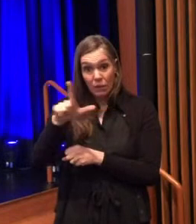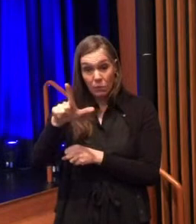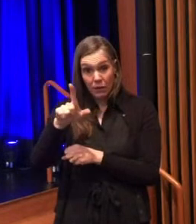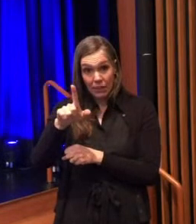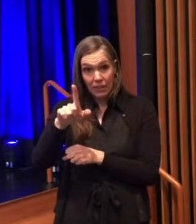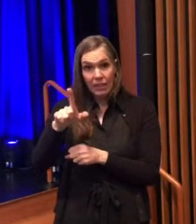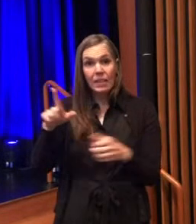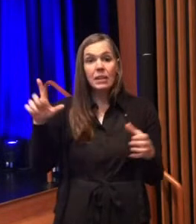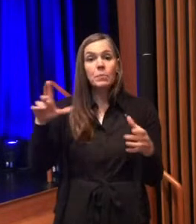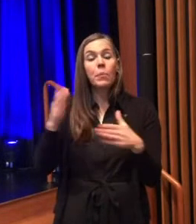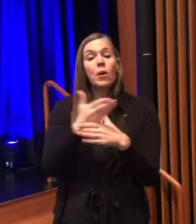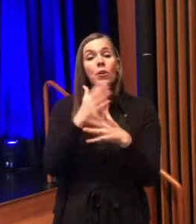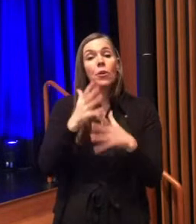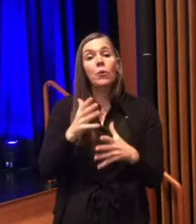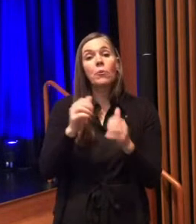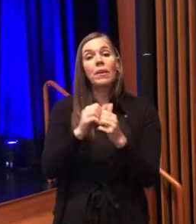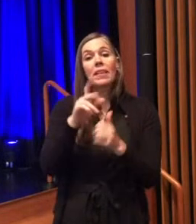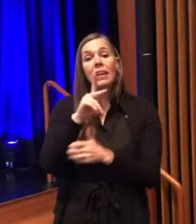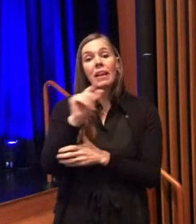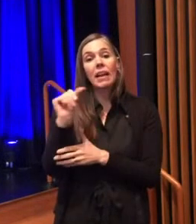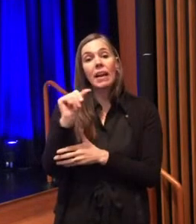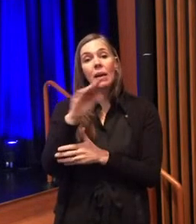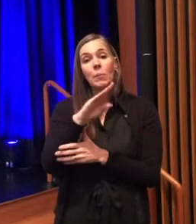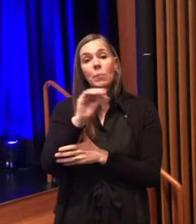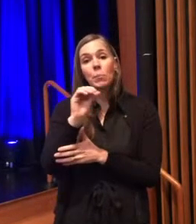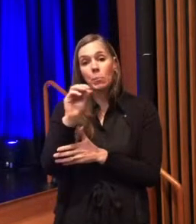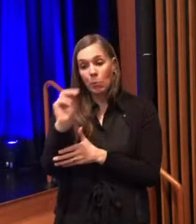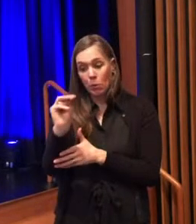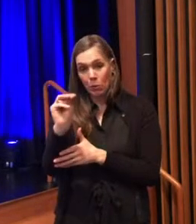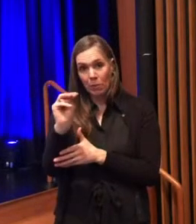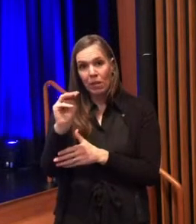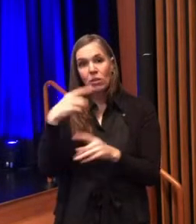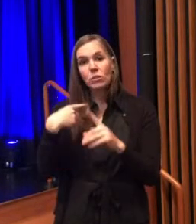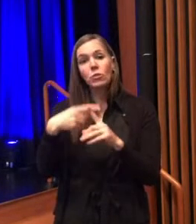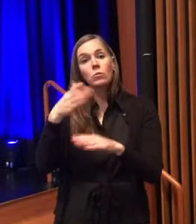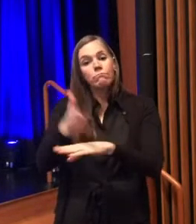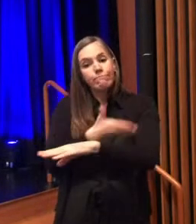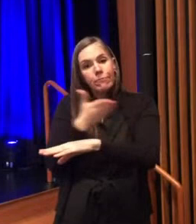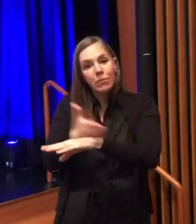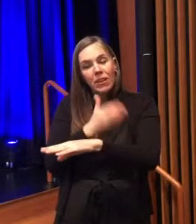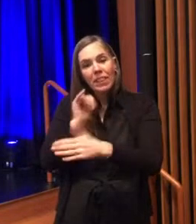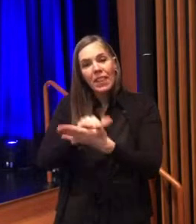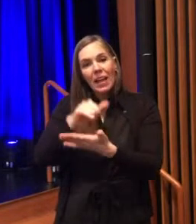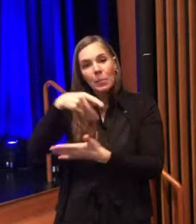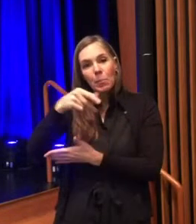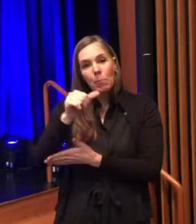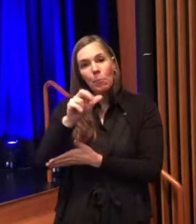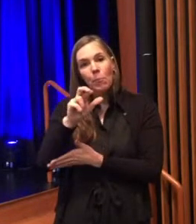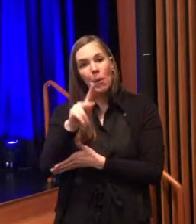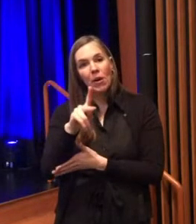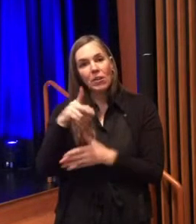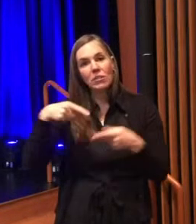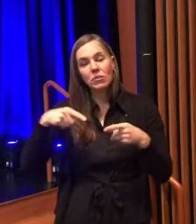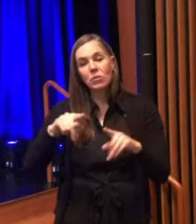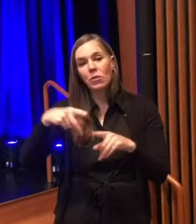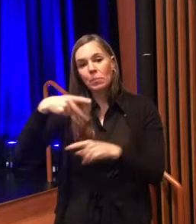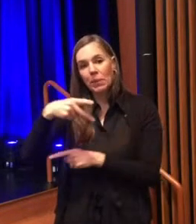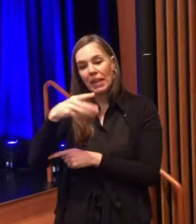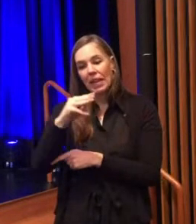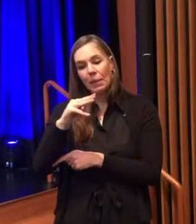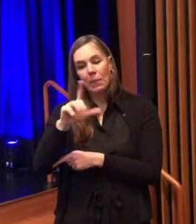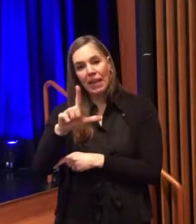kaboom and the pennsylvania municipal league where i am president to rebuild milburn park during the pml annual conference